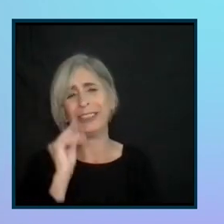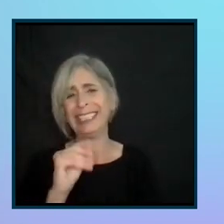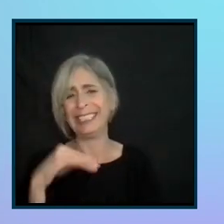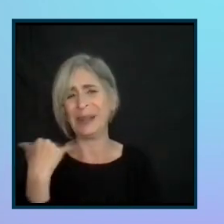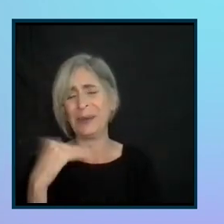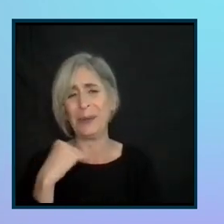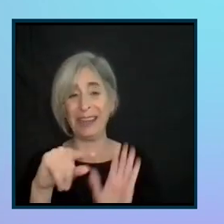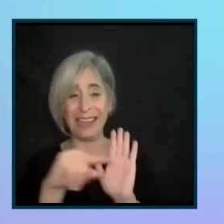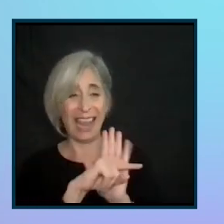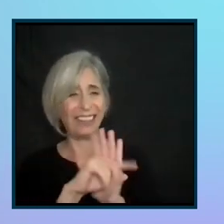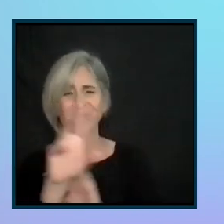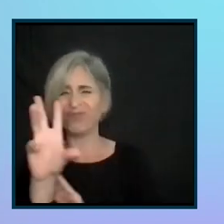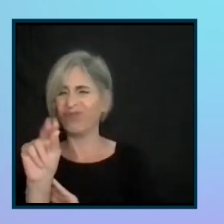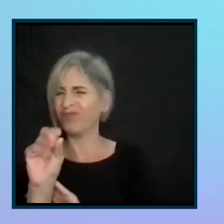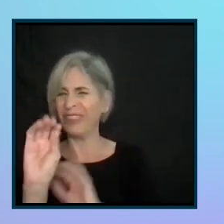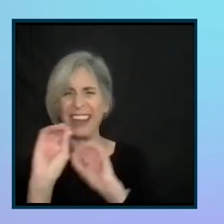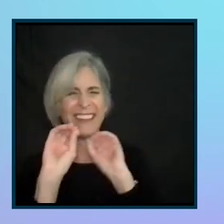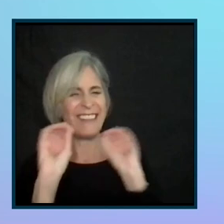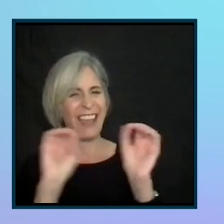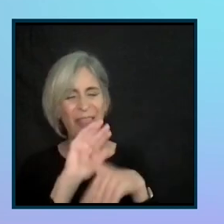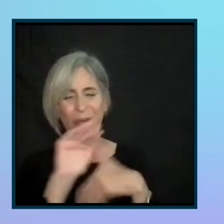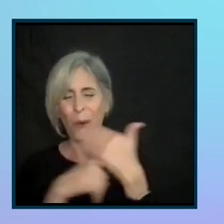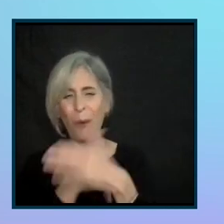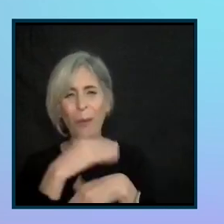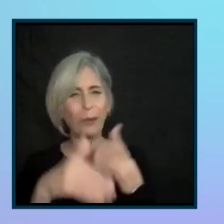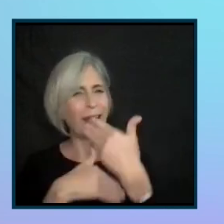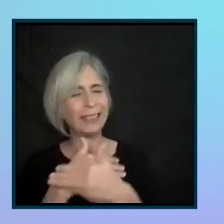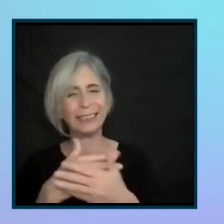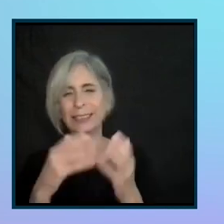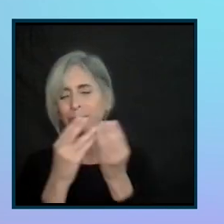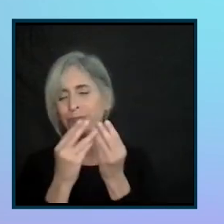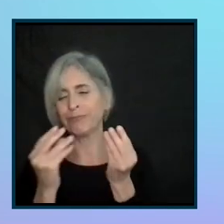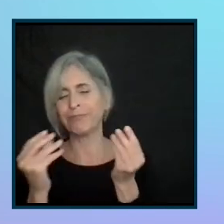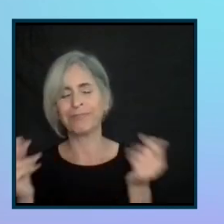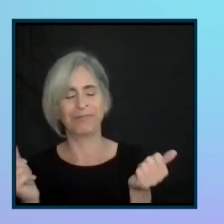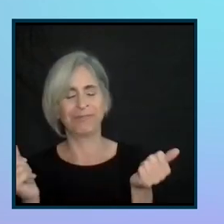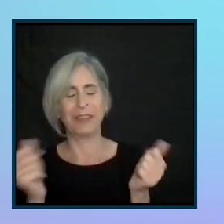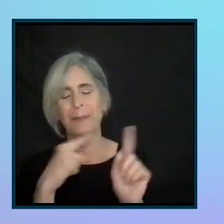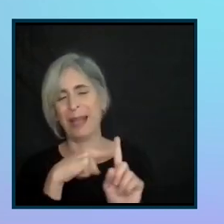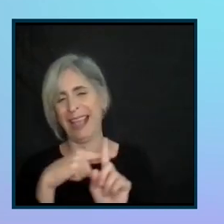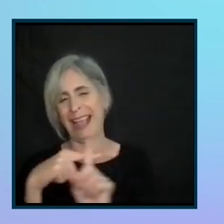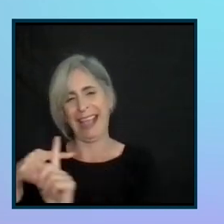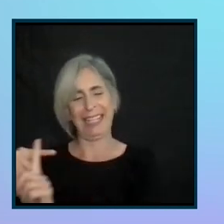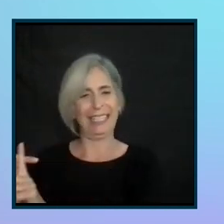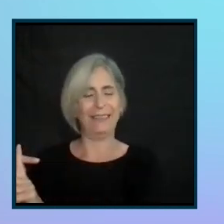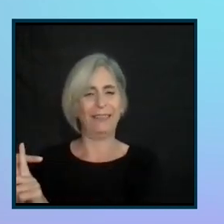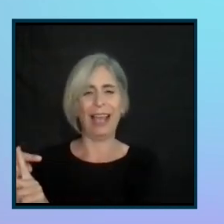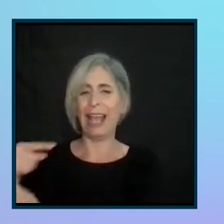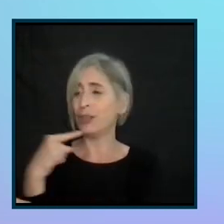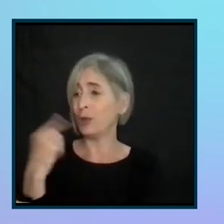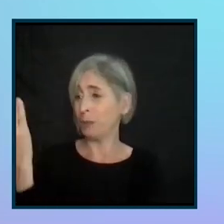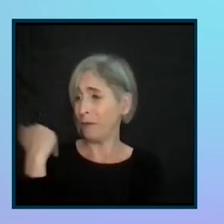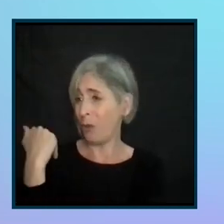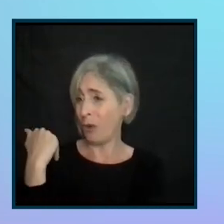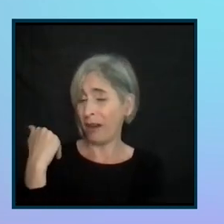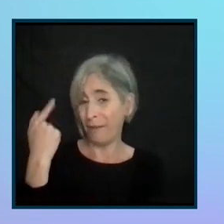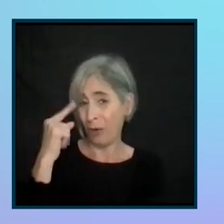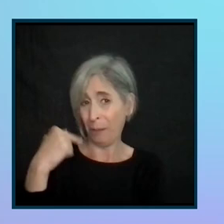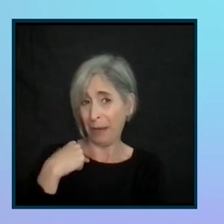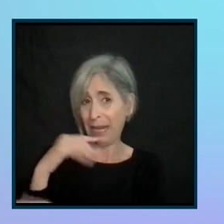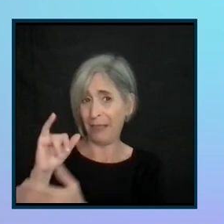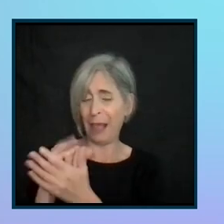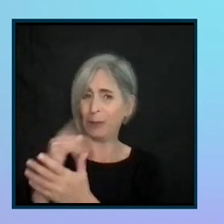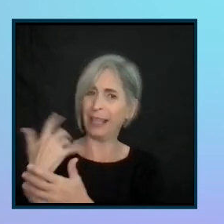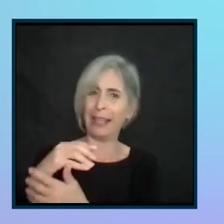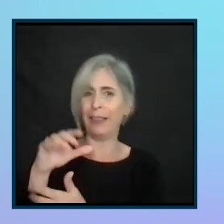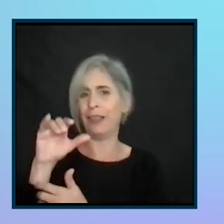no negativity at all towards the whole process. And I think I've told you this before, Brian, we for me, that was the Super